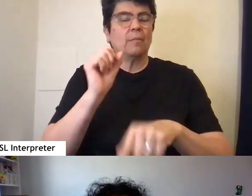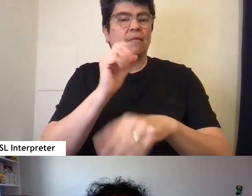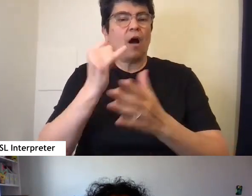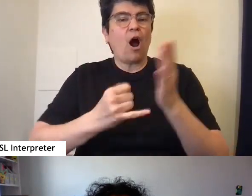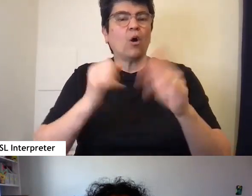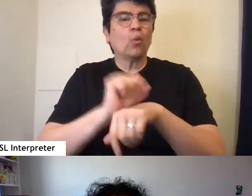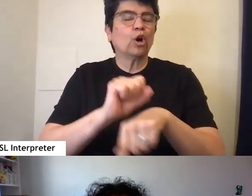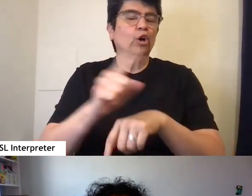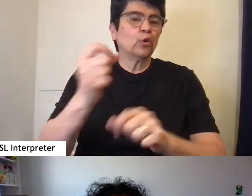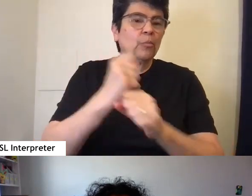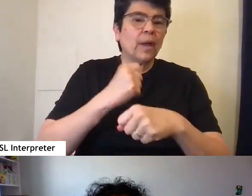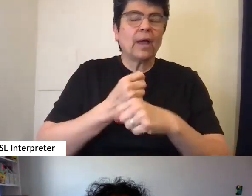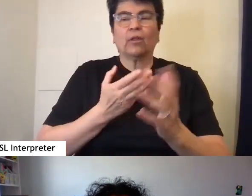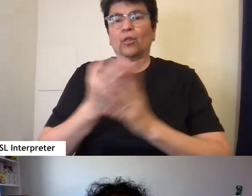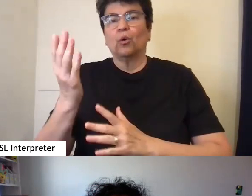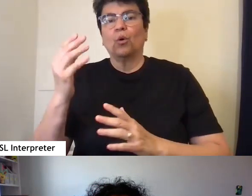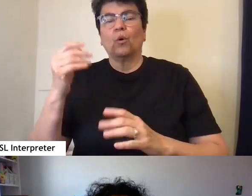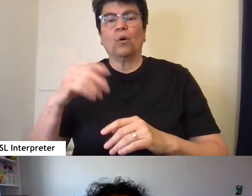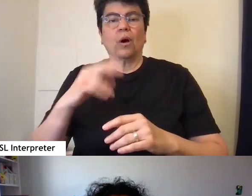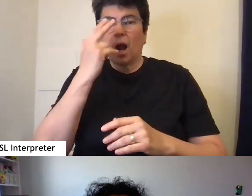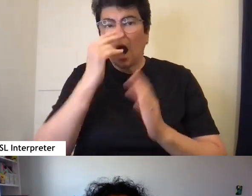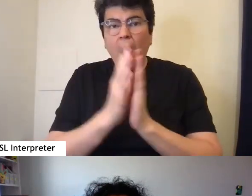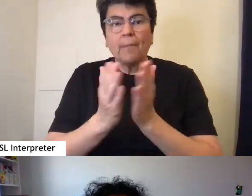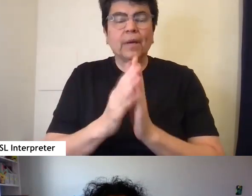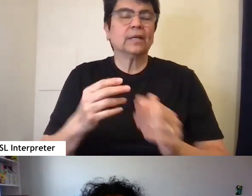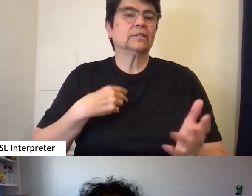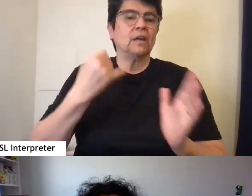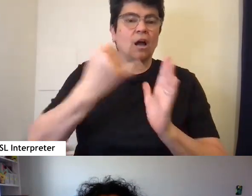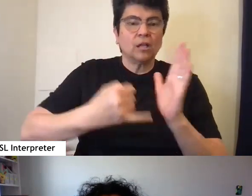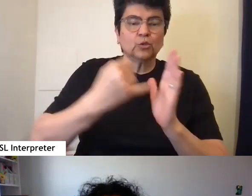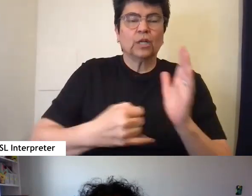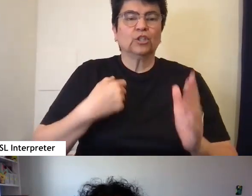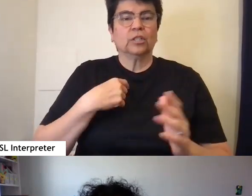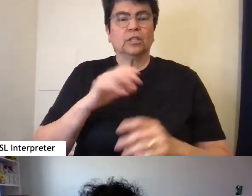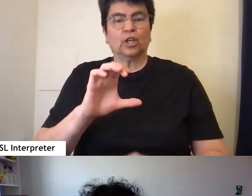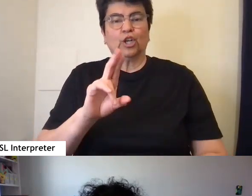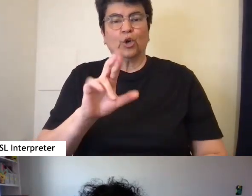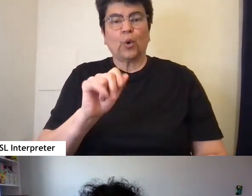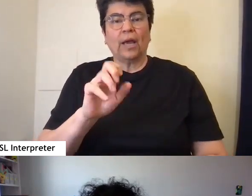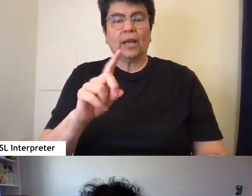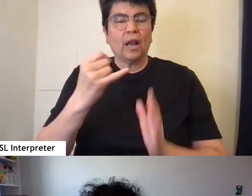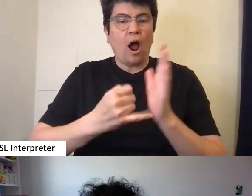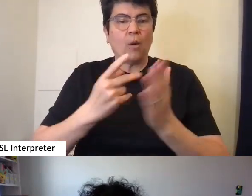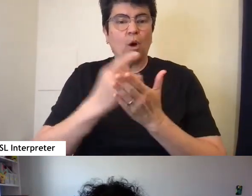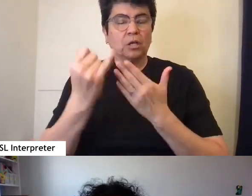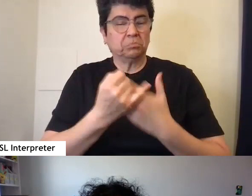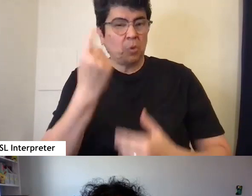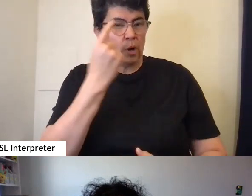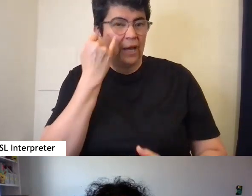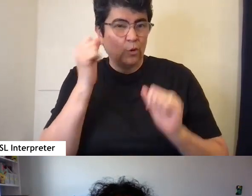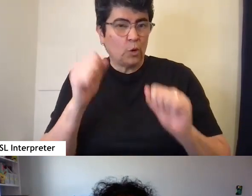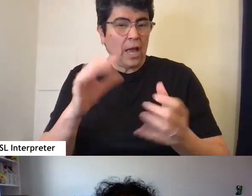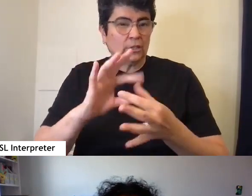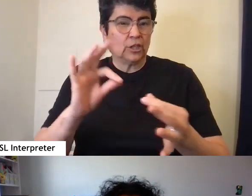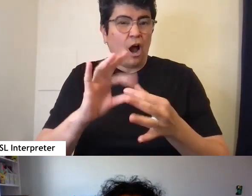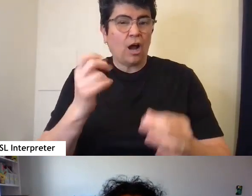comics, through illustrations, through curated art projects. I'm wondering if you would both be able to talk a little